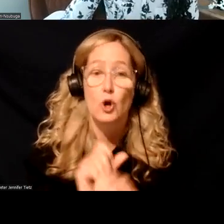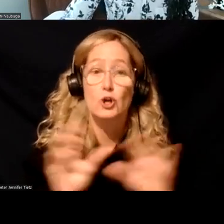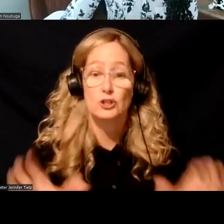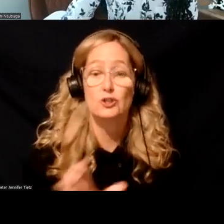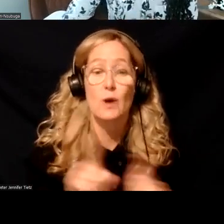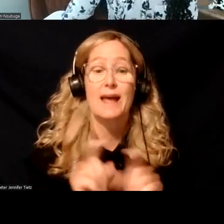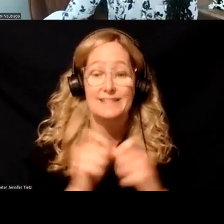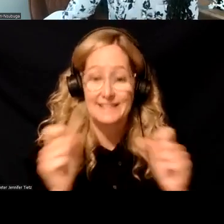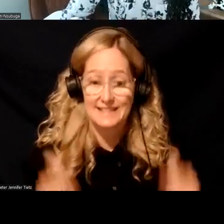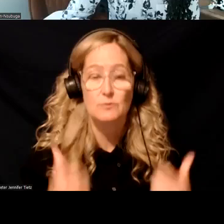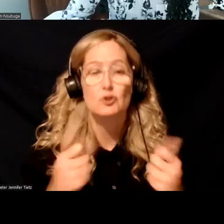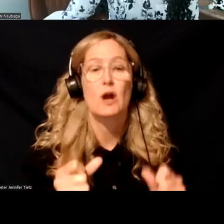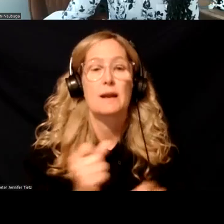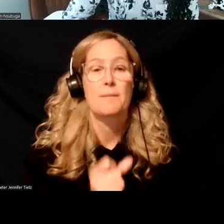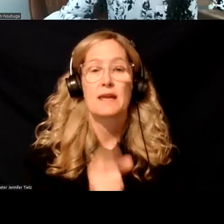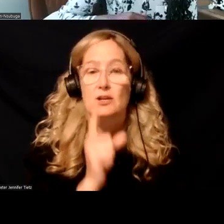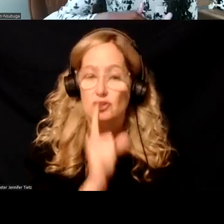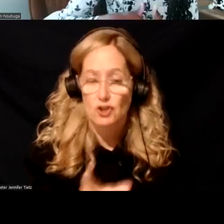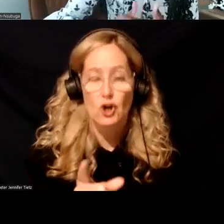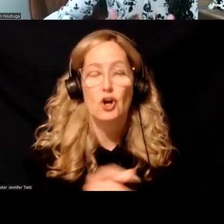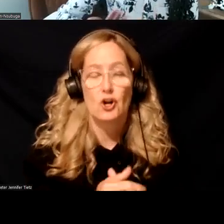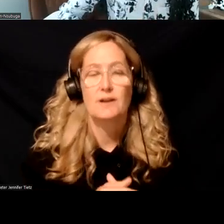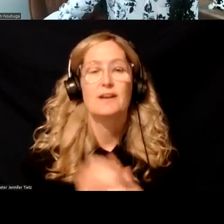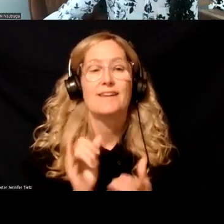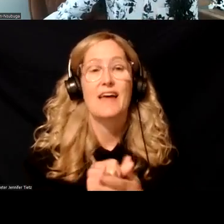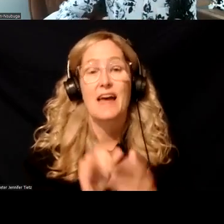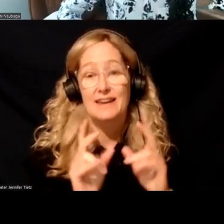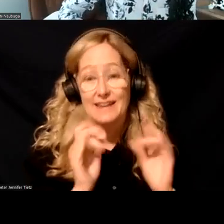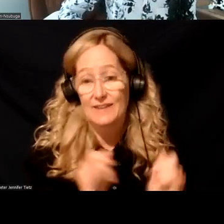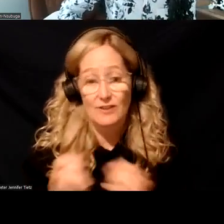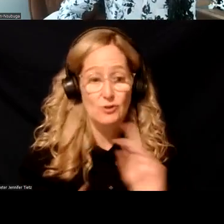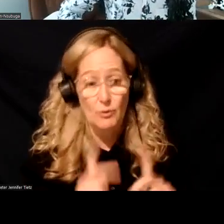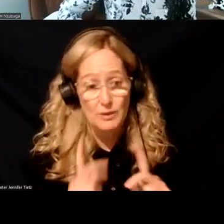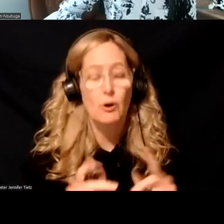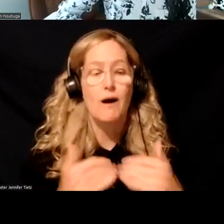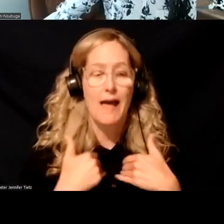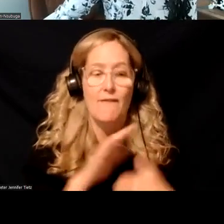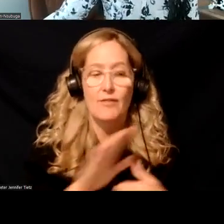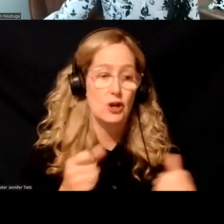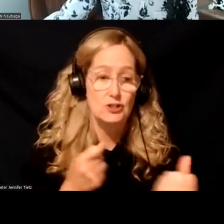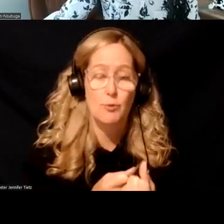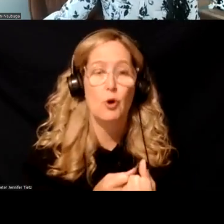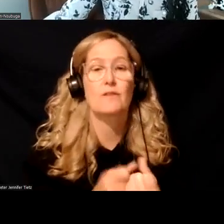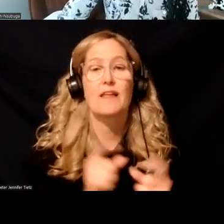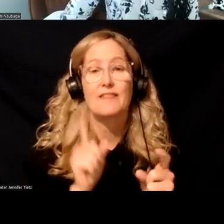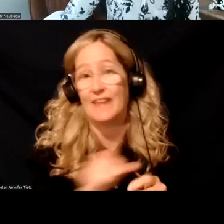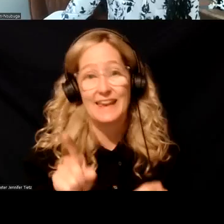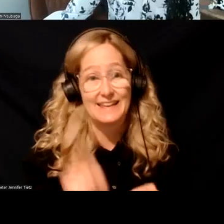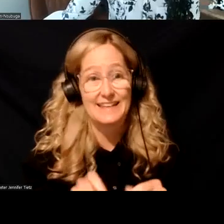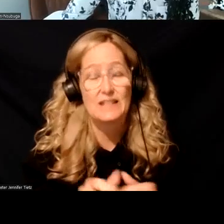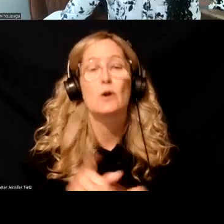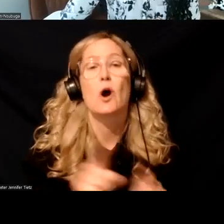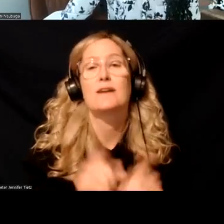system to make sure that, um, that individuals got the support that, that, that they needed. We also